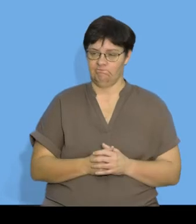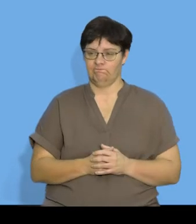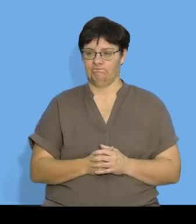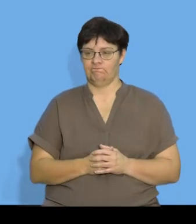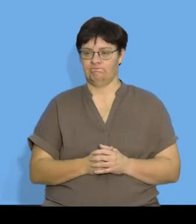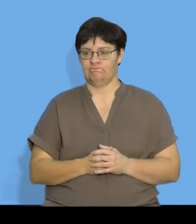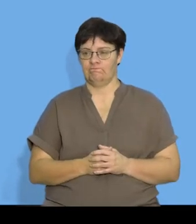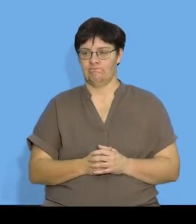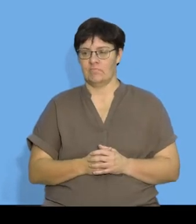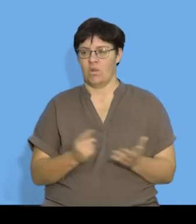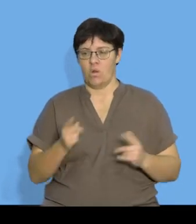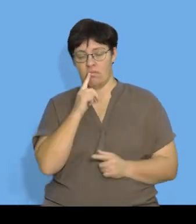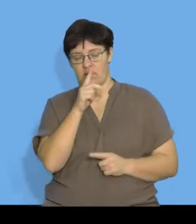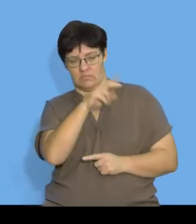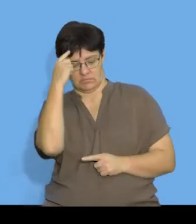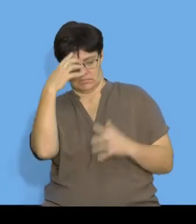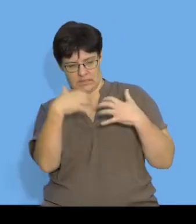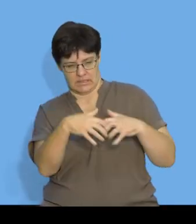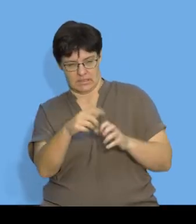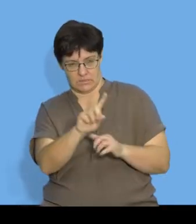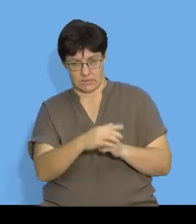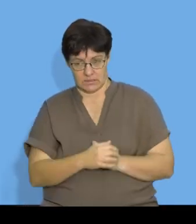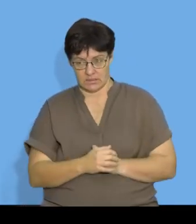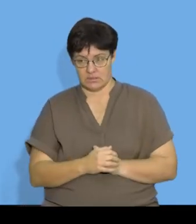I'm going to give everyone a second at home to think about it.